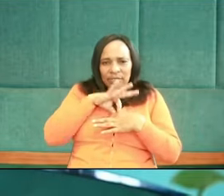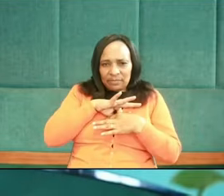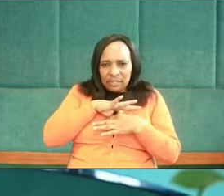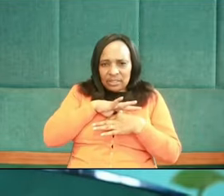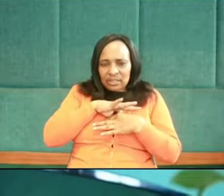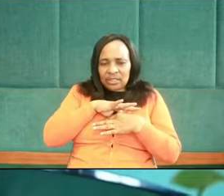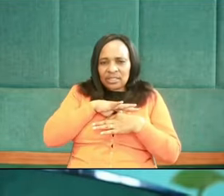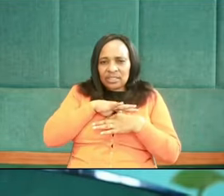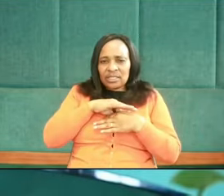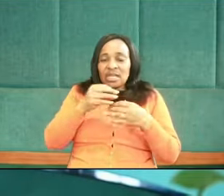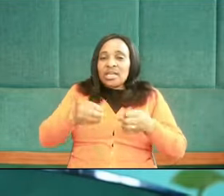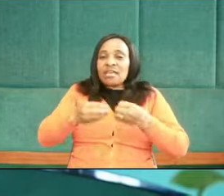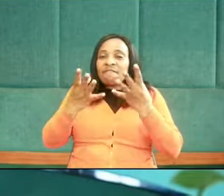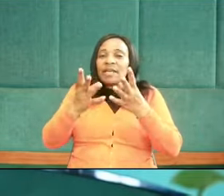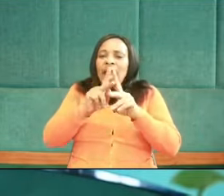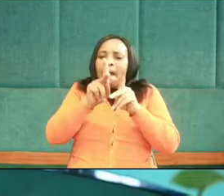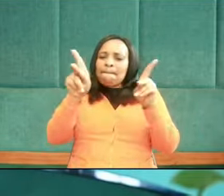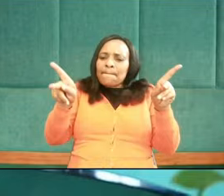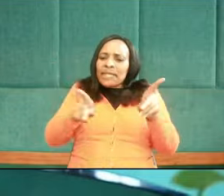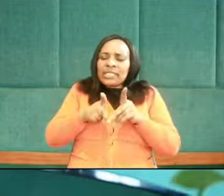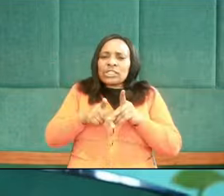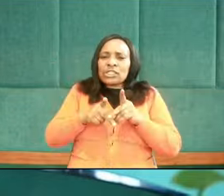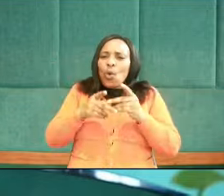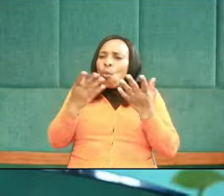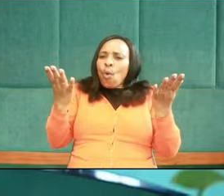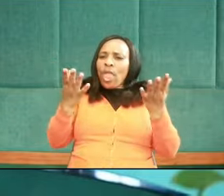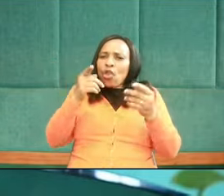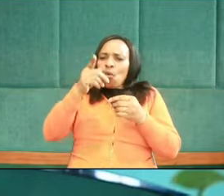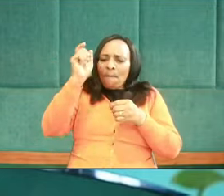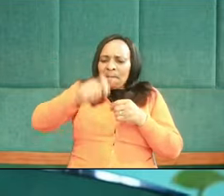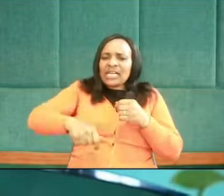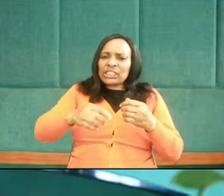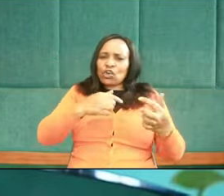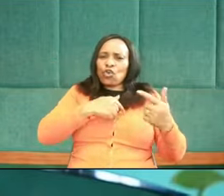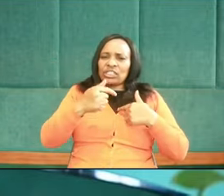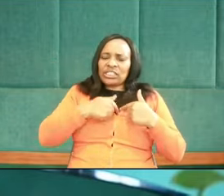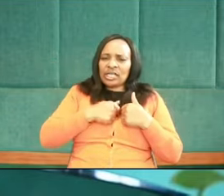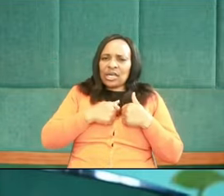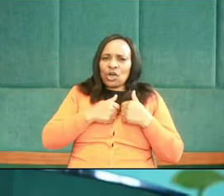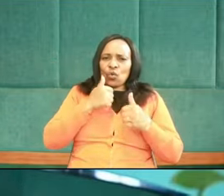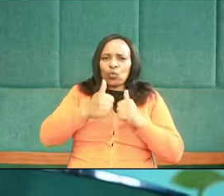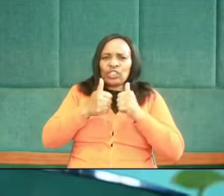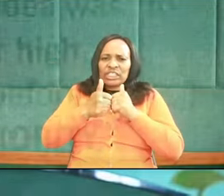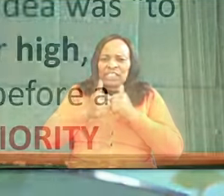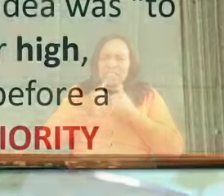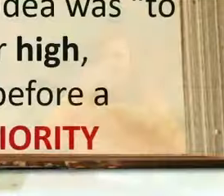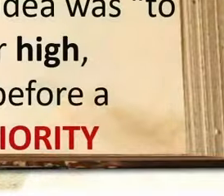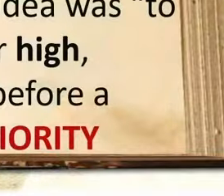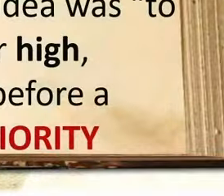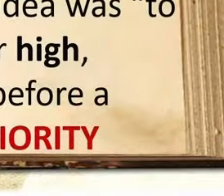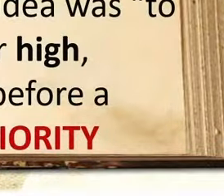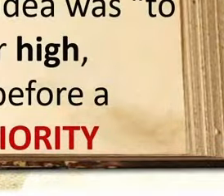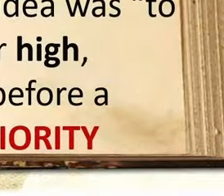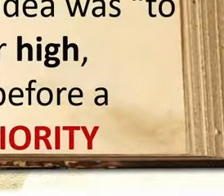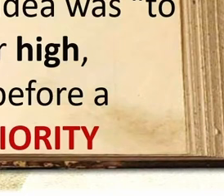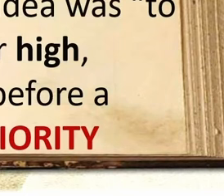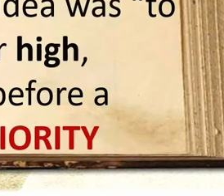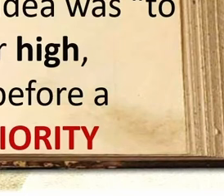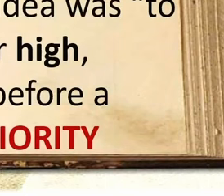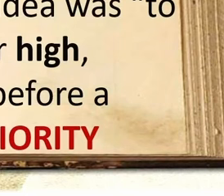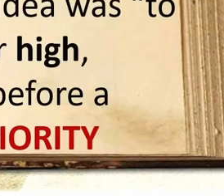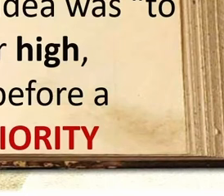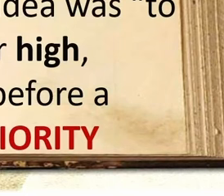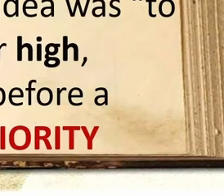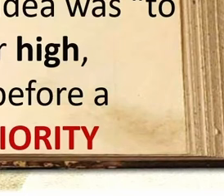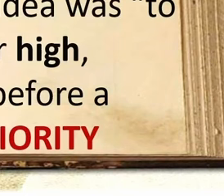put it at the place where it must be considered priority. He has shown you which means that